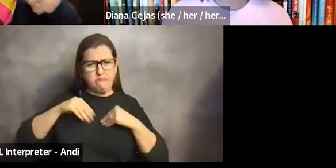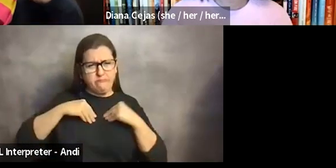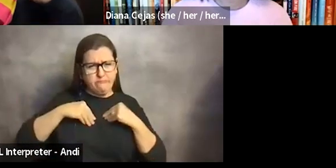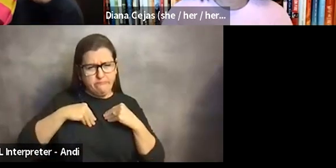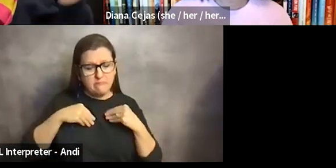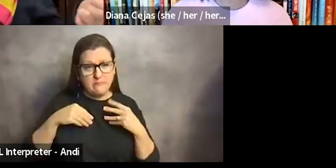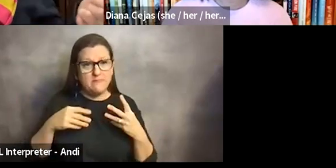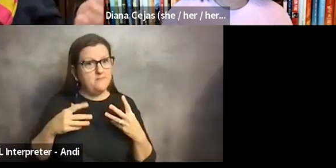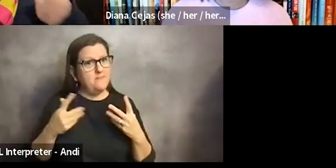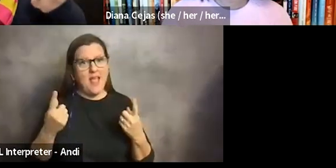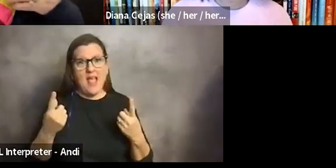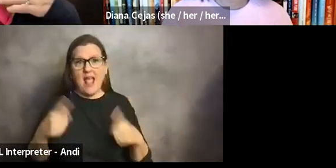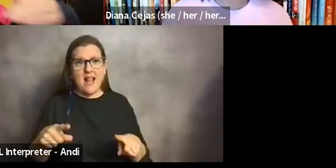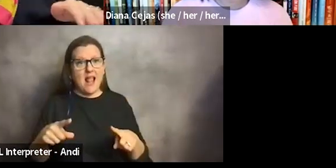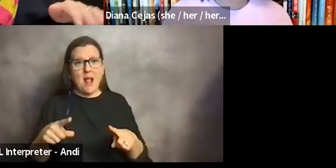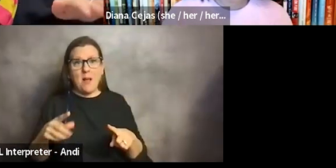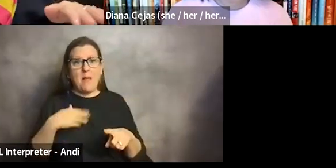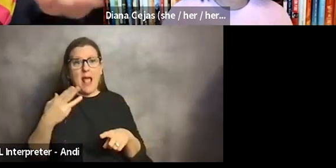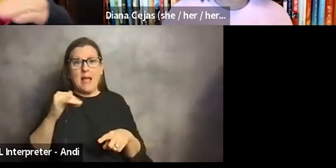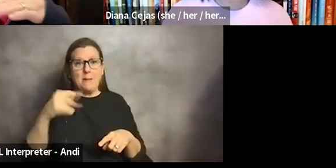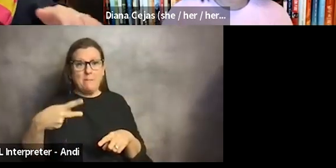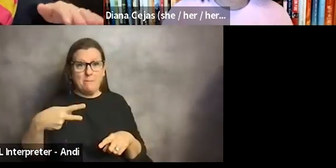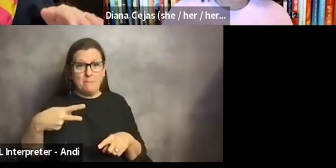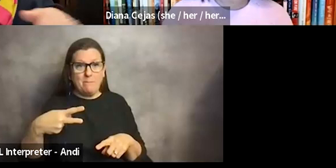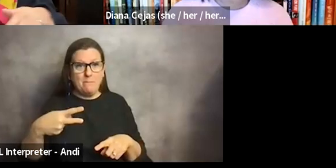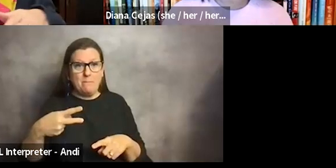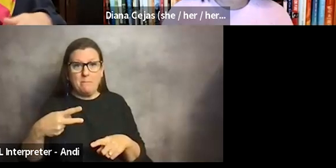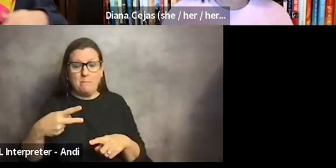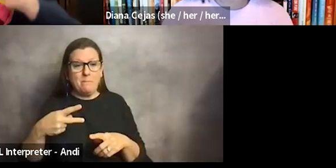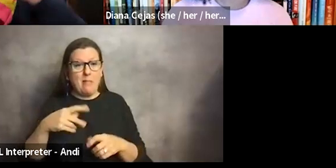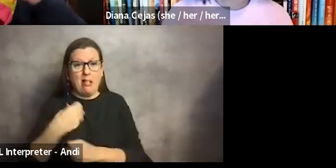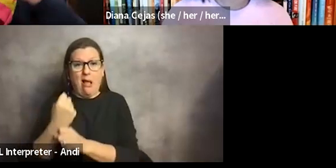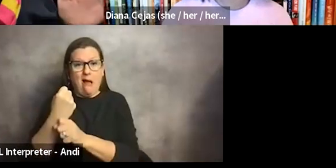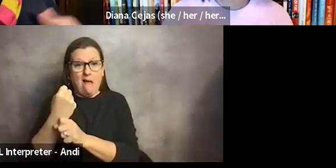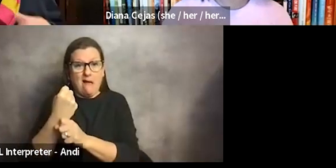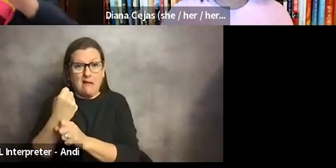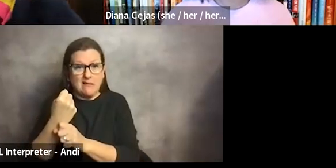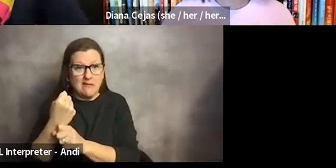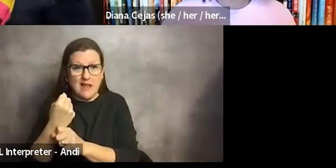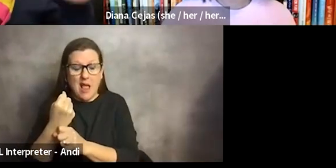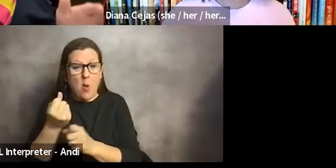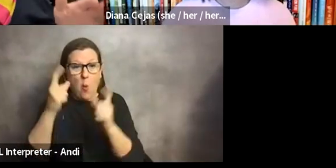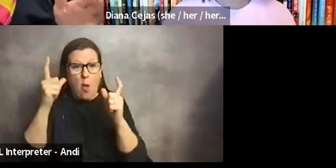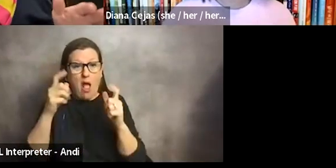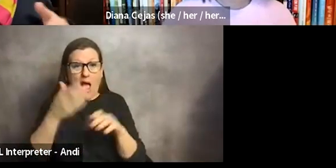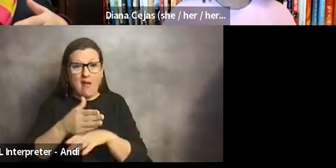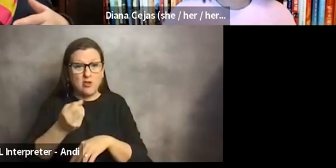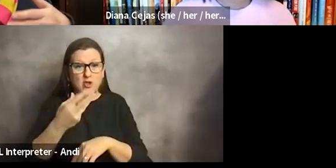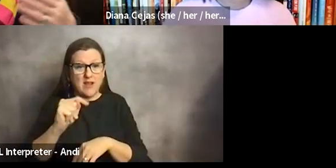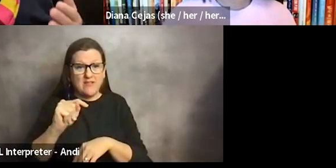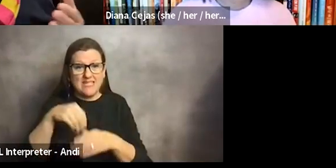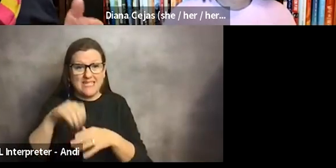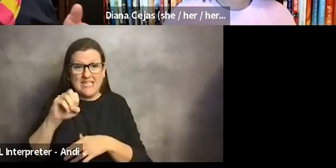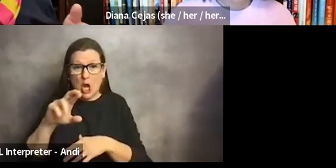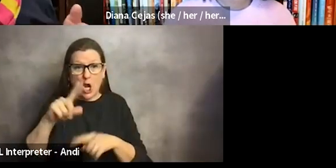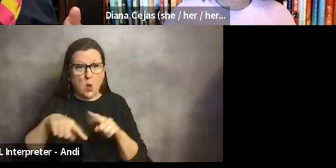driving my hip and completely got locked, woke up one morning after a shift in the ER, and couldn't walk